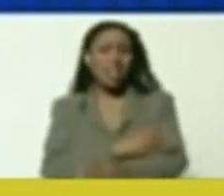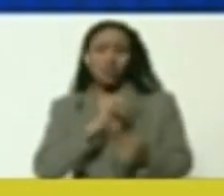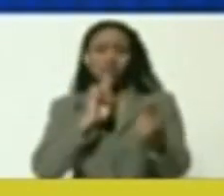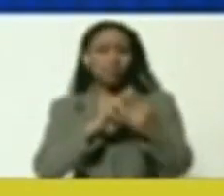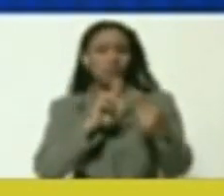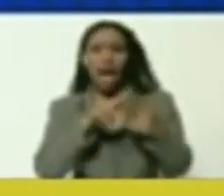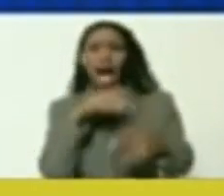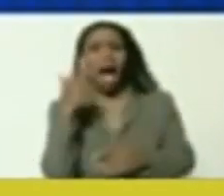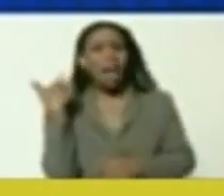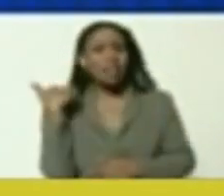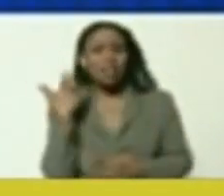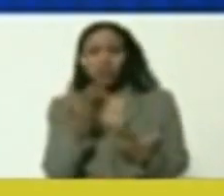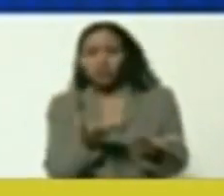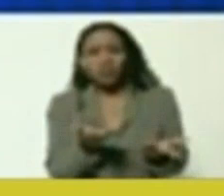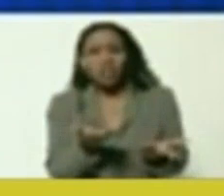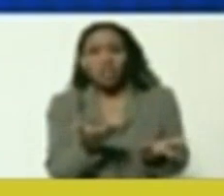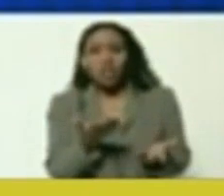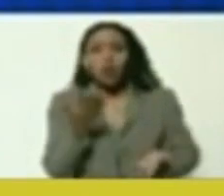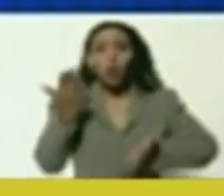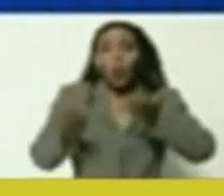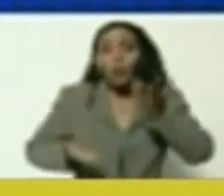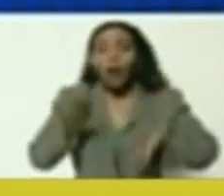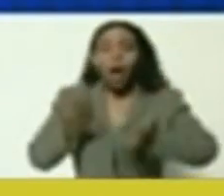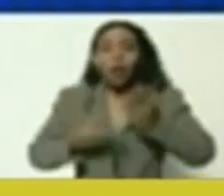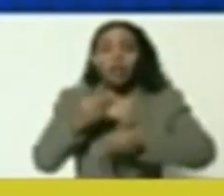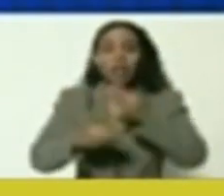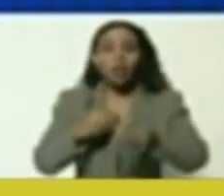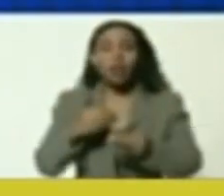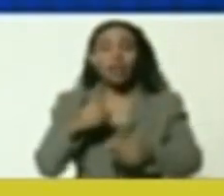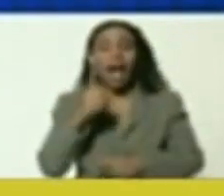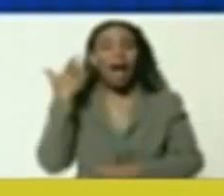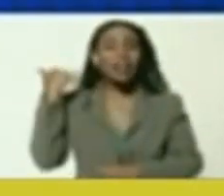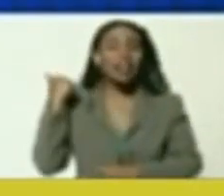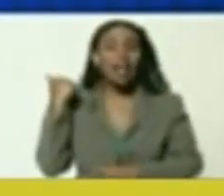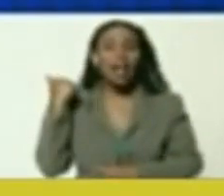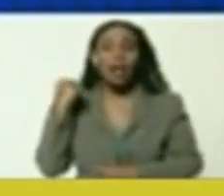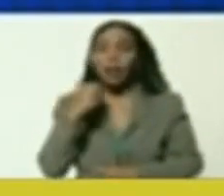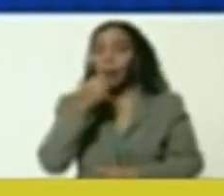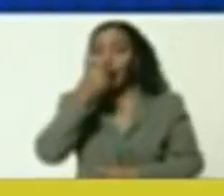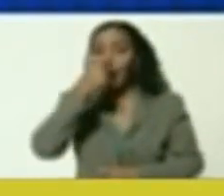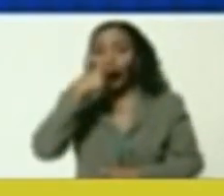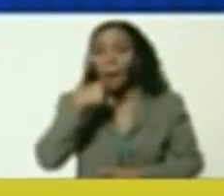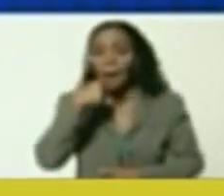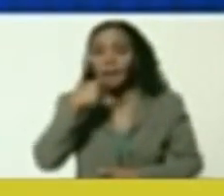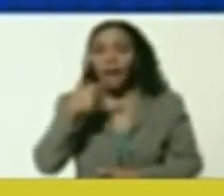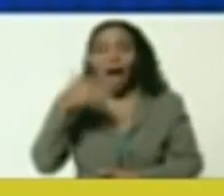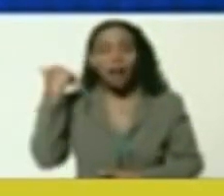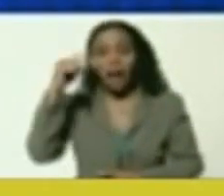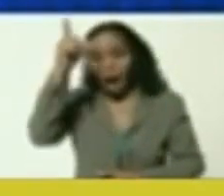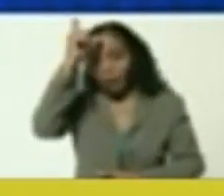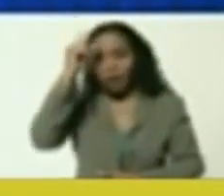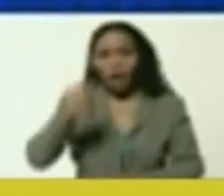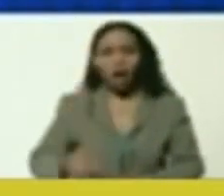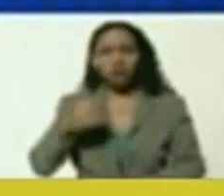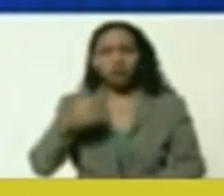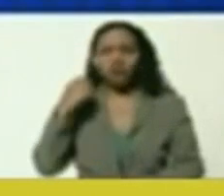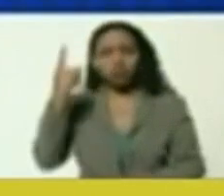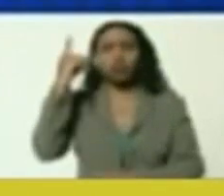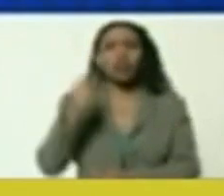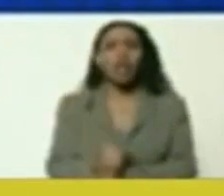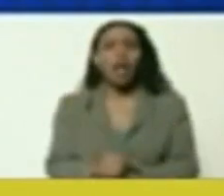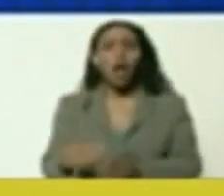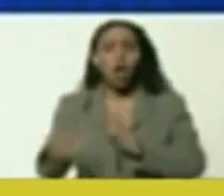genocide that had never been seen before, only compared with the genocide of Hitler, against the European